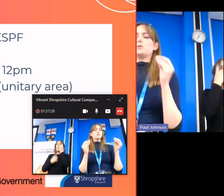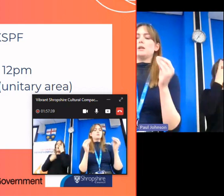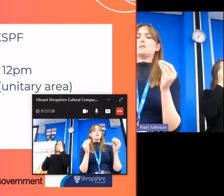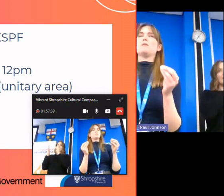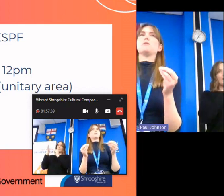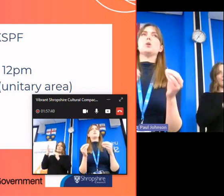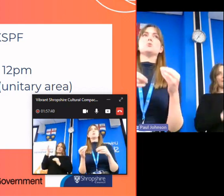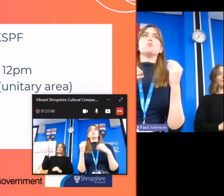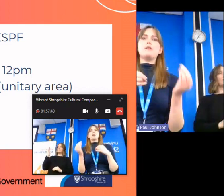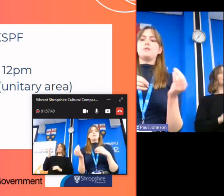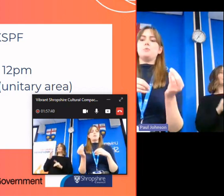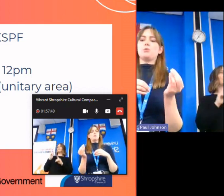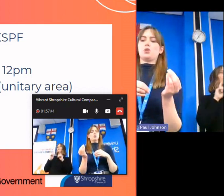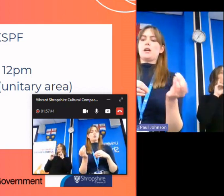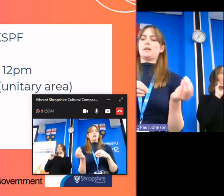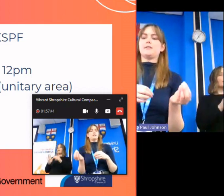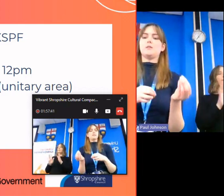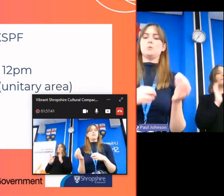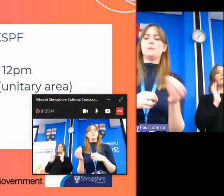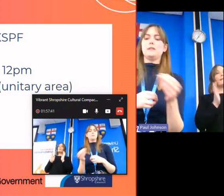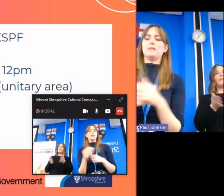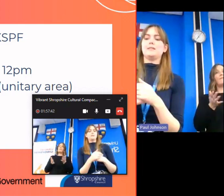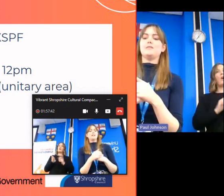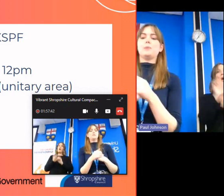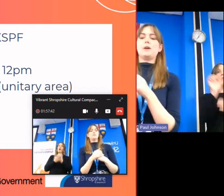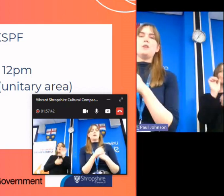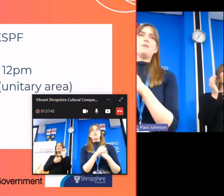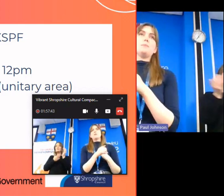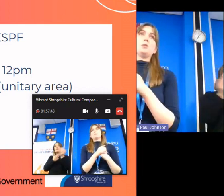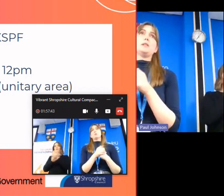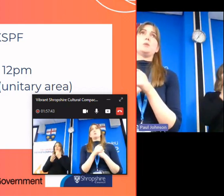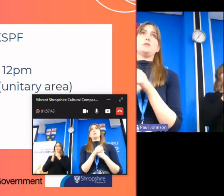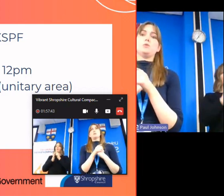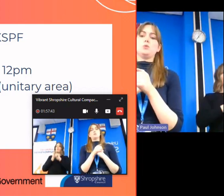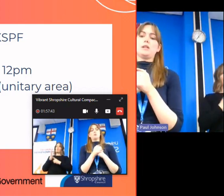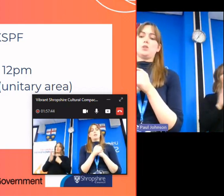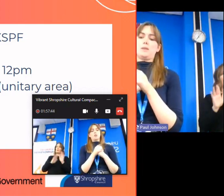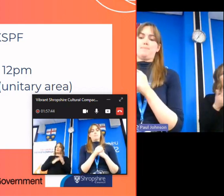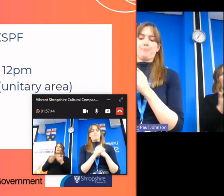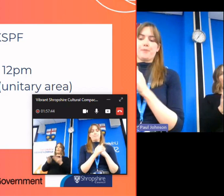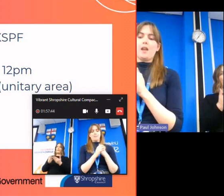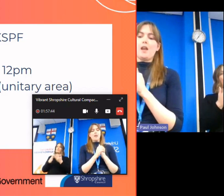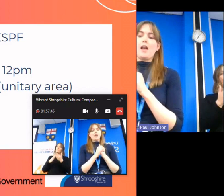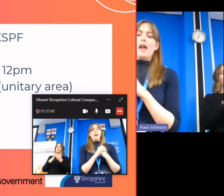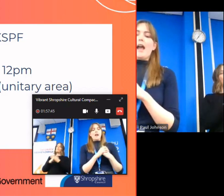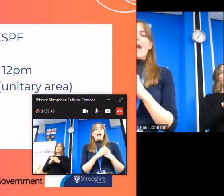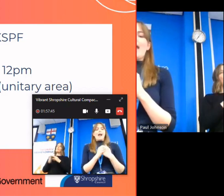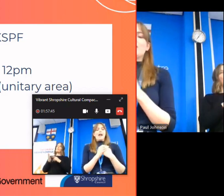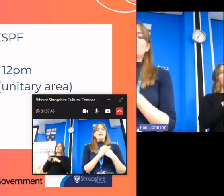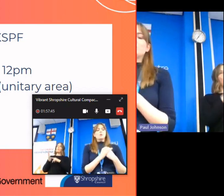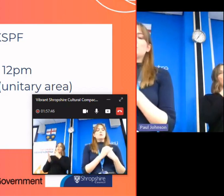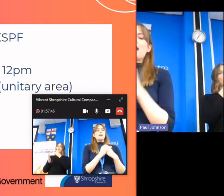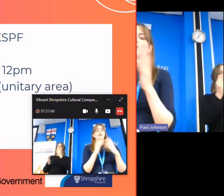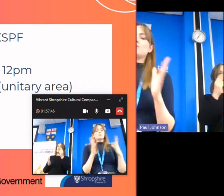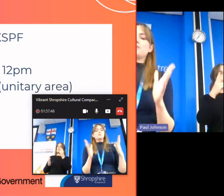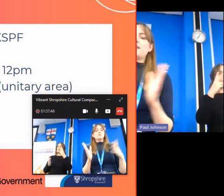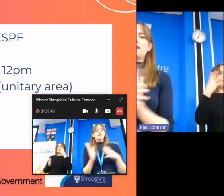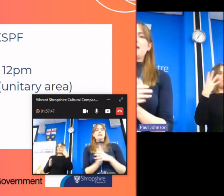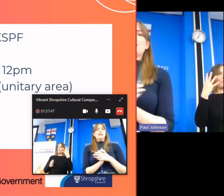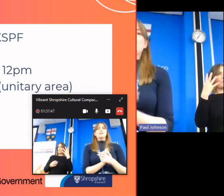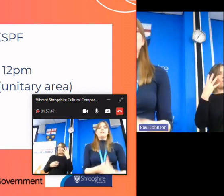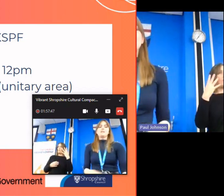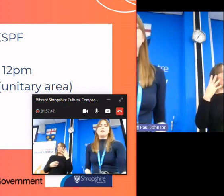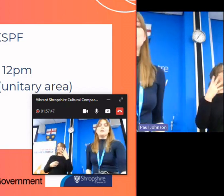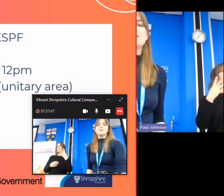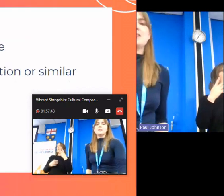all applications must be for cultural revenue projects that will be delivered by november 2024 next year in order to be eligible